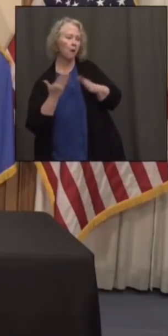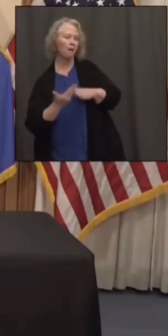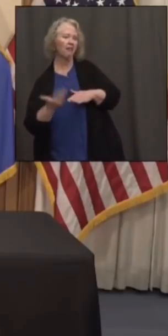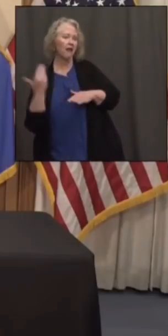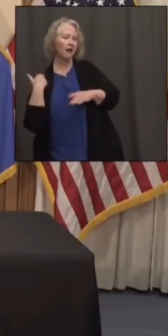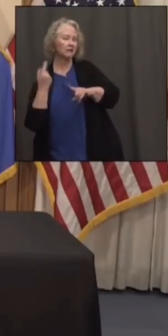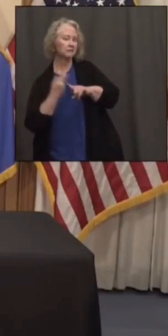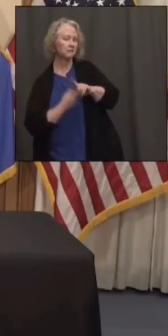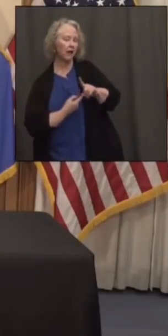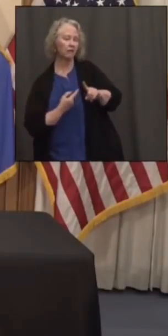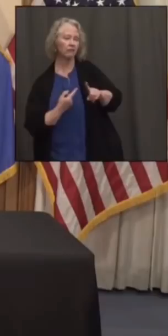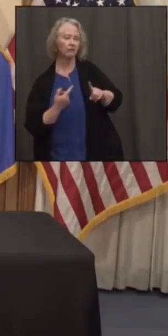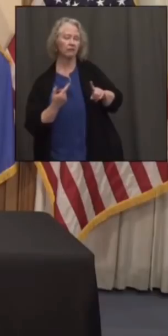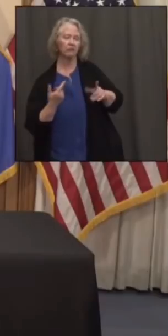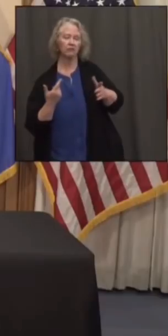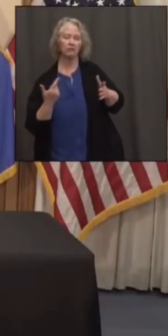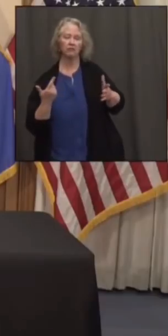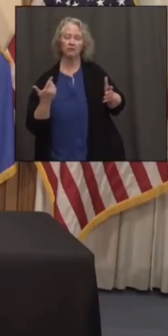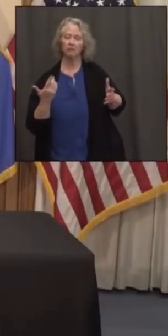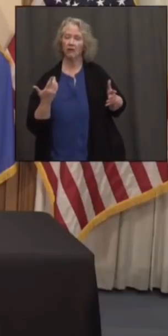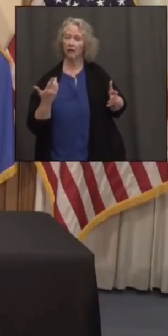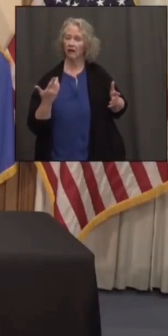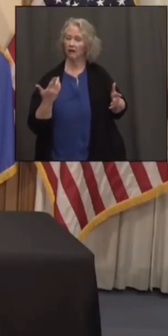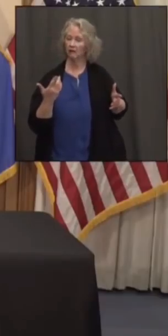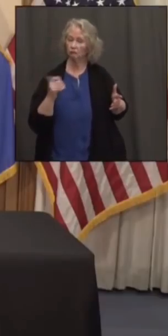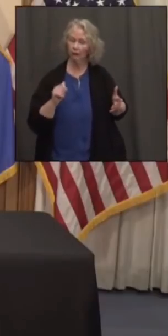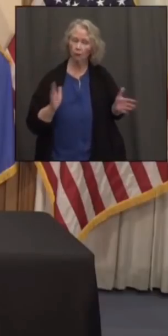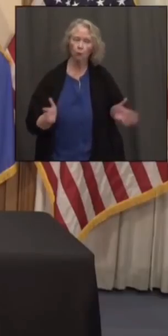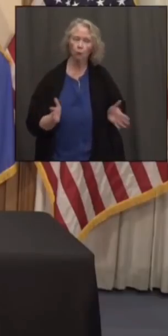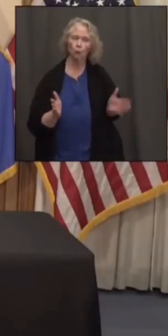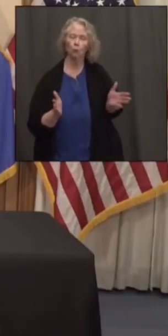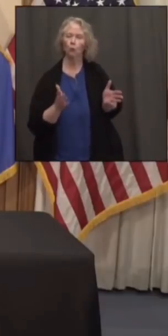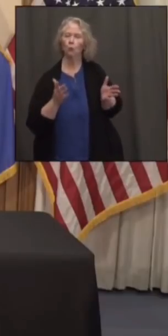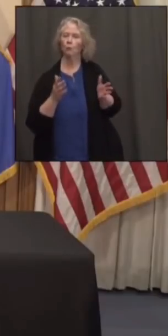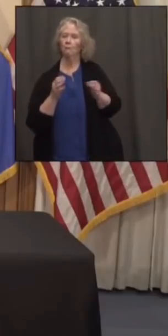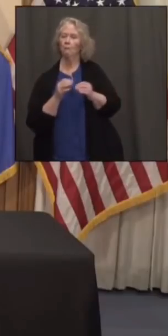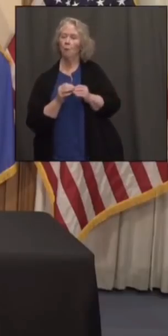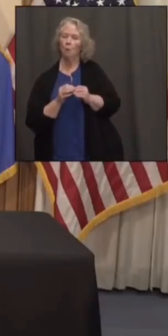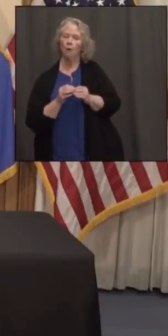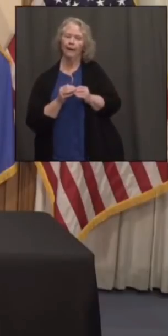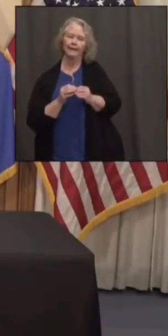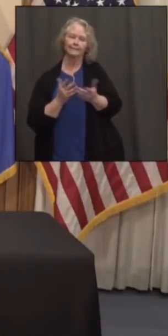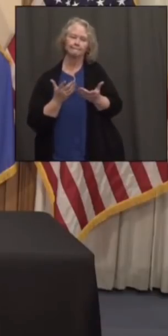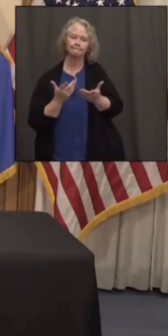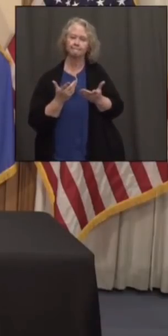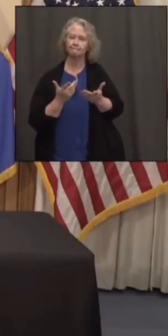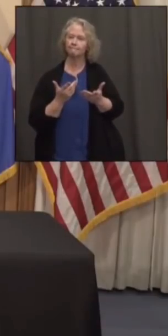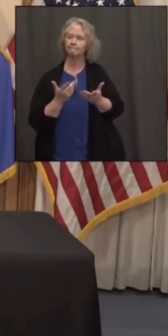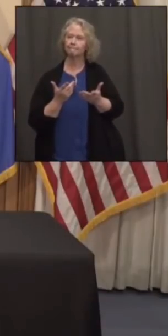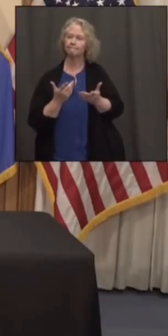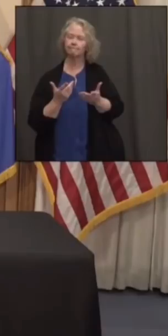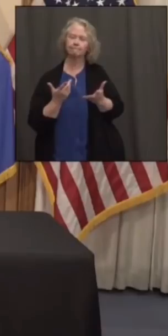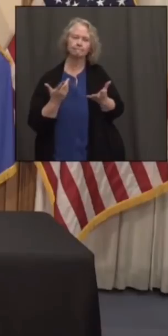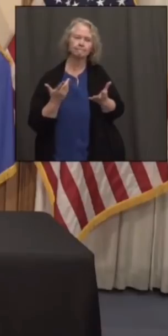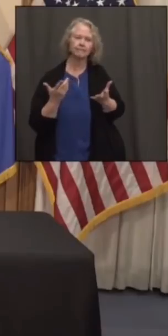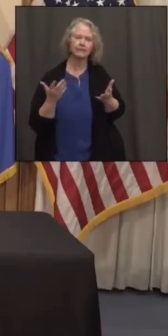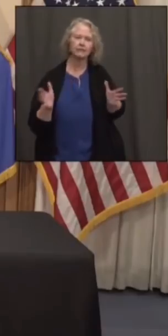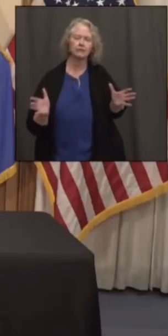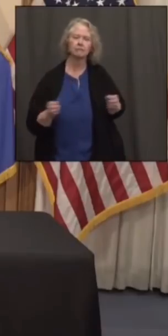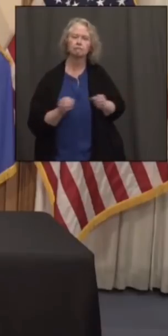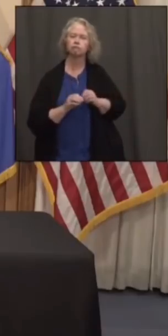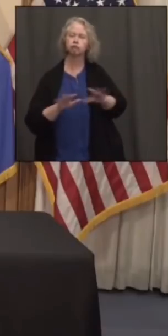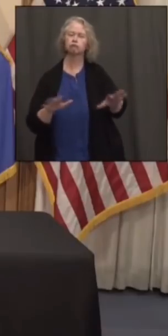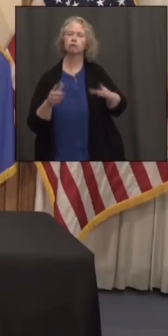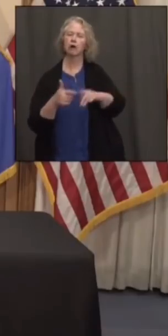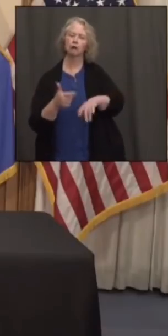trying to get shots into these zip codes and into these communities?